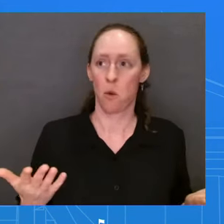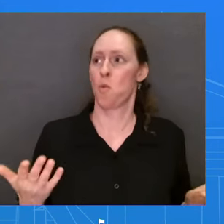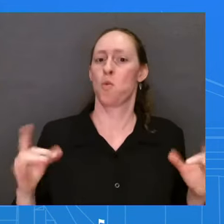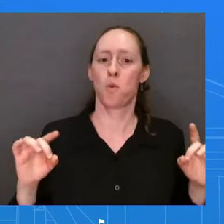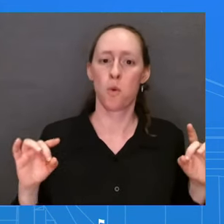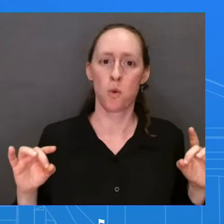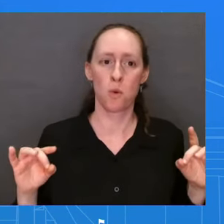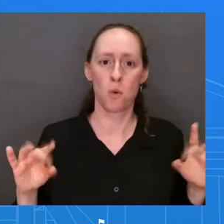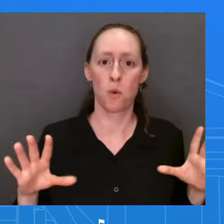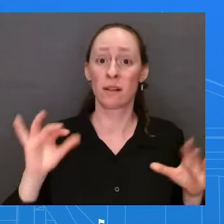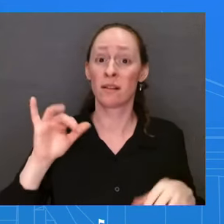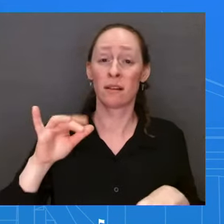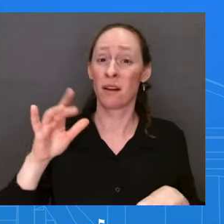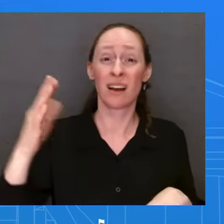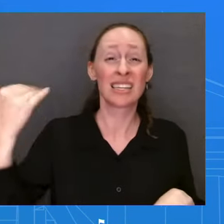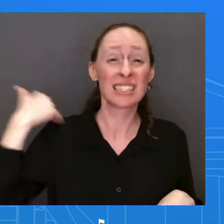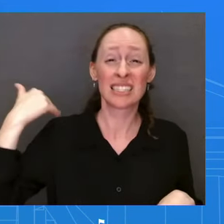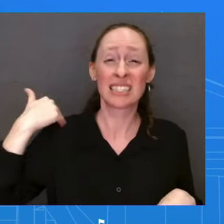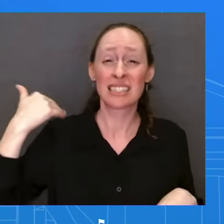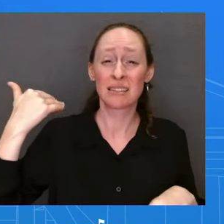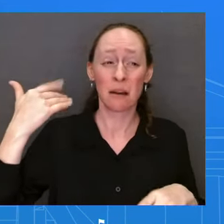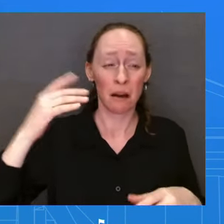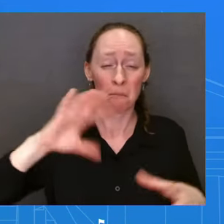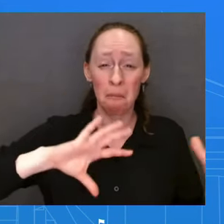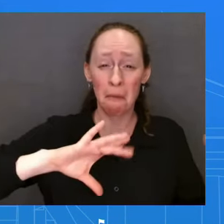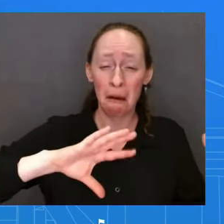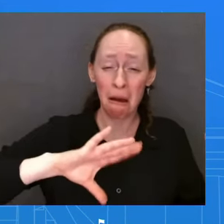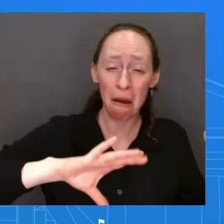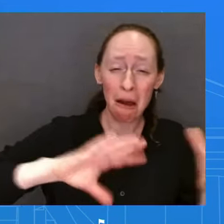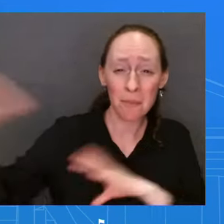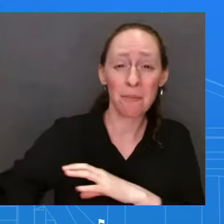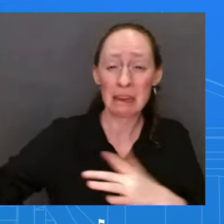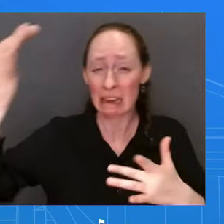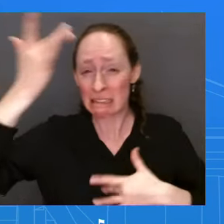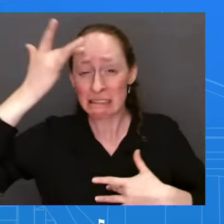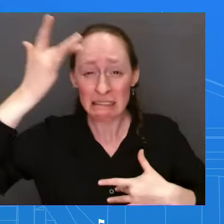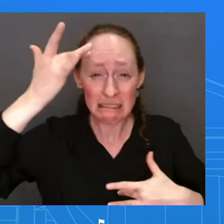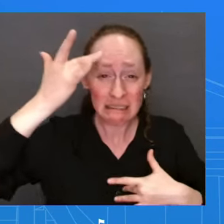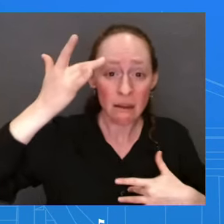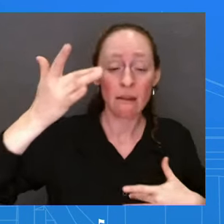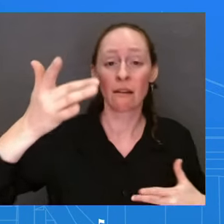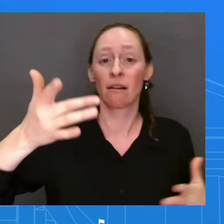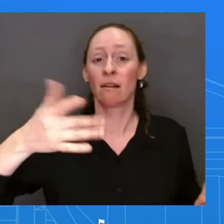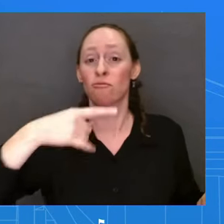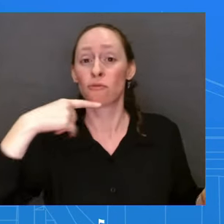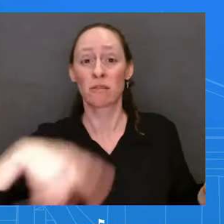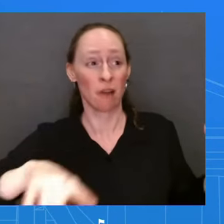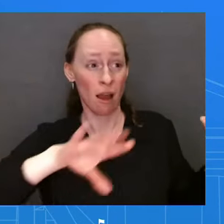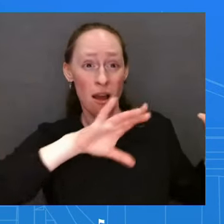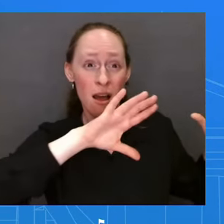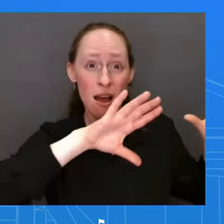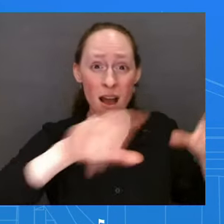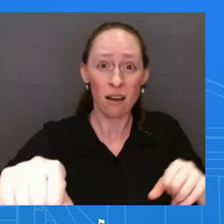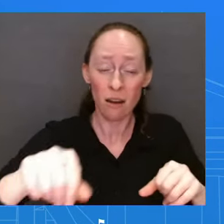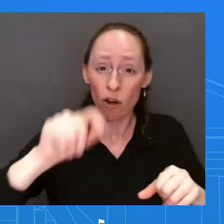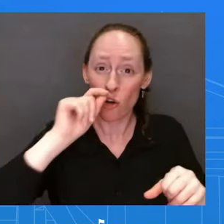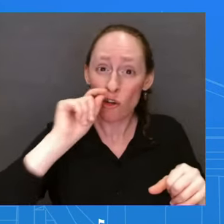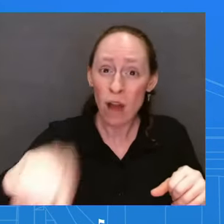disruptions we faced when Russia invaded Ukraine and disrupted global food